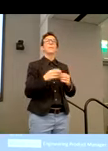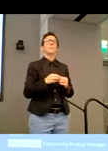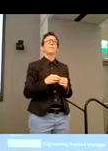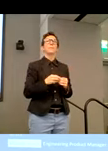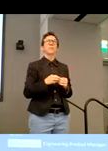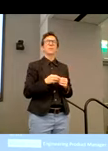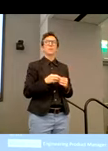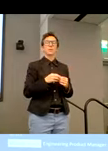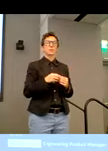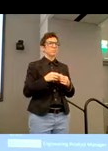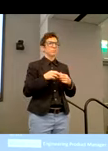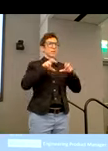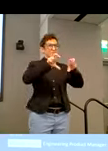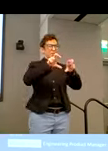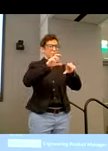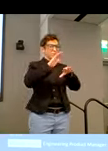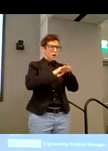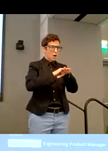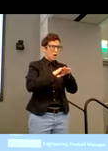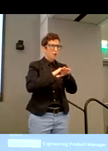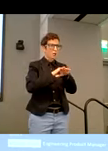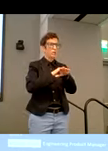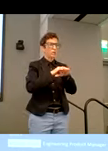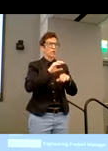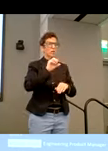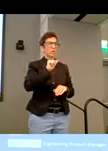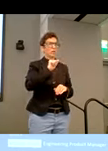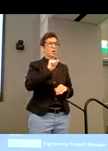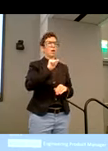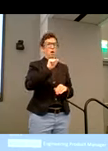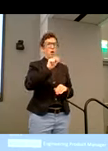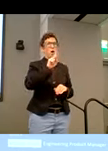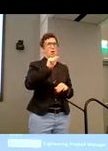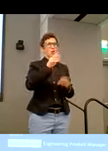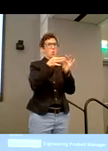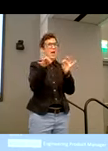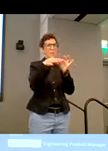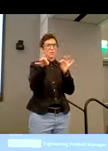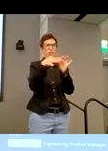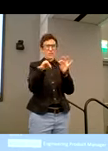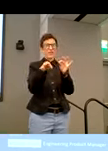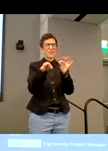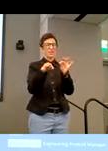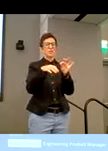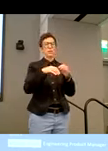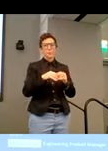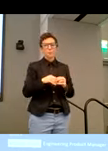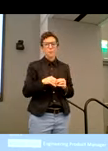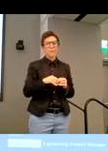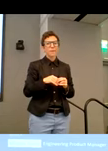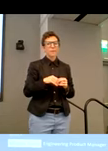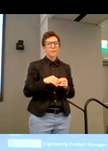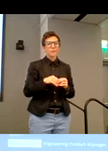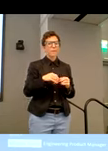investments on automated captioning. Obviously not the same thing as card captioning, but there are some users who benefit from automated captioning. Uh, but it's